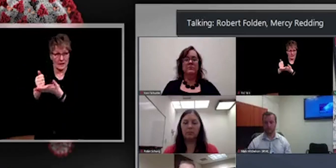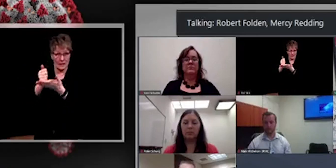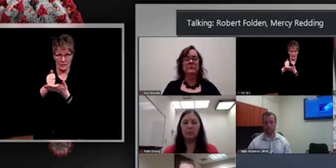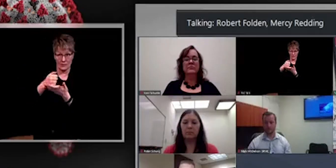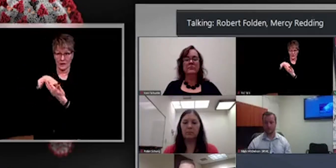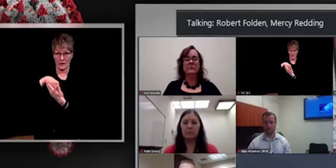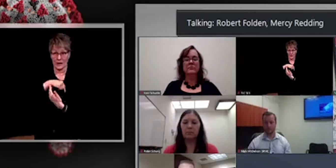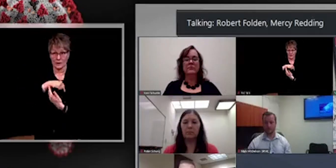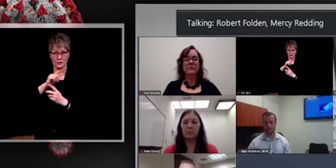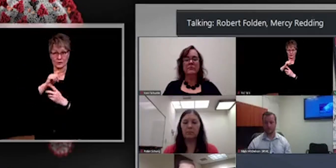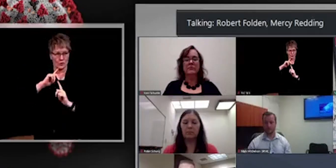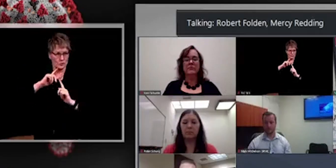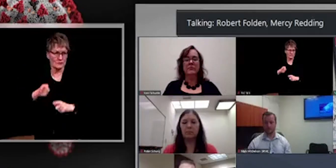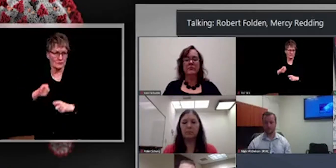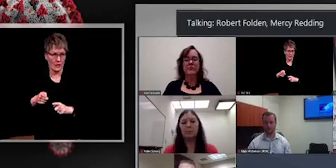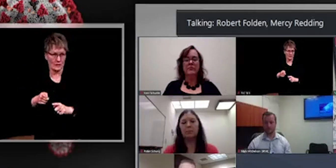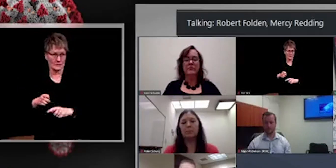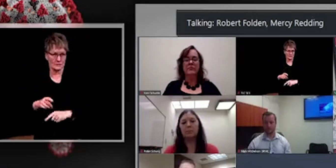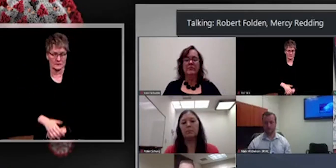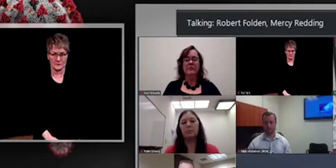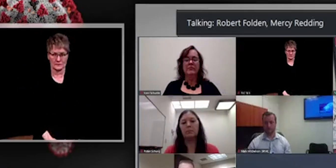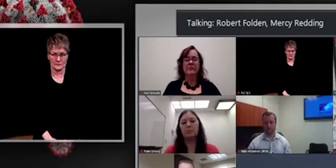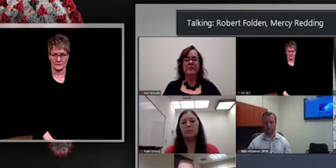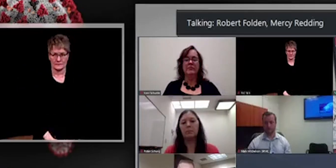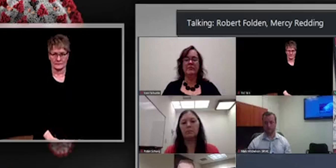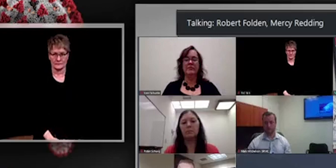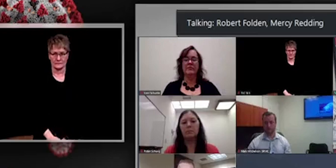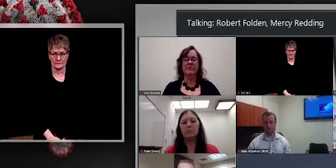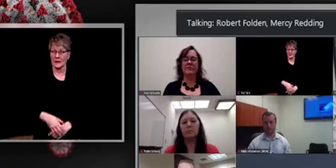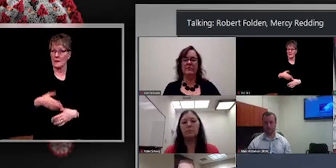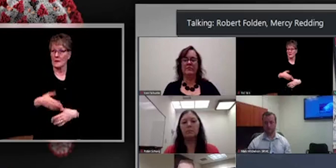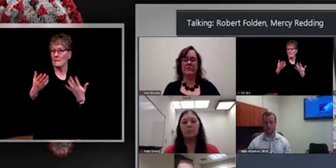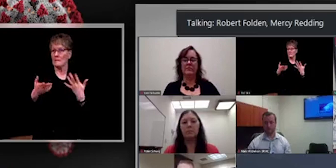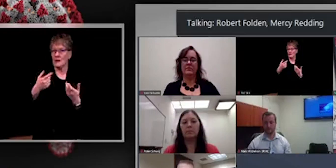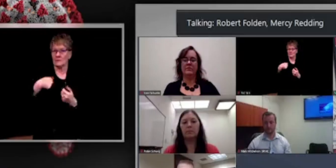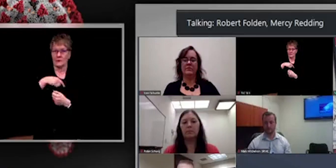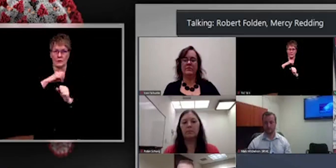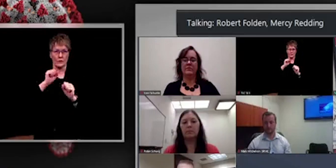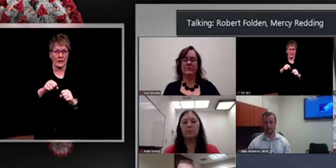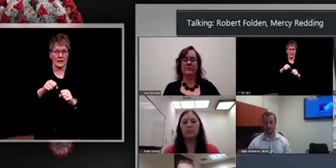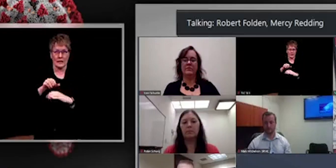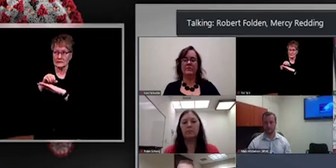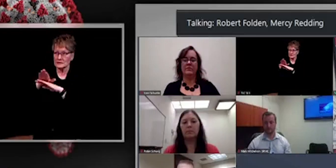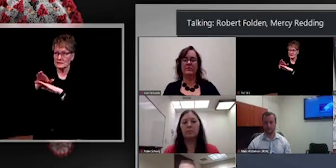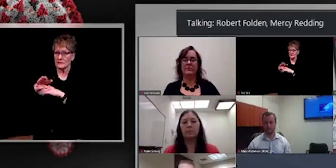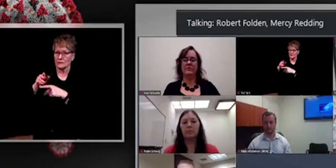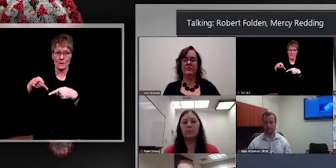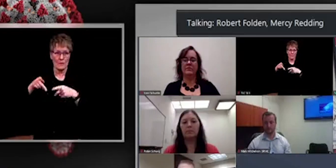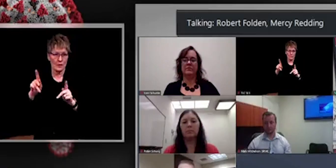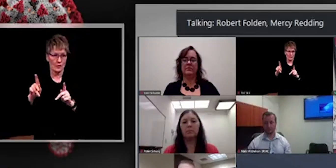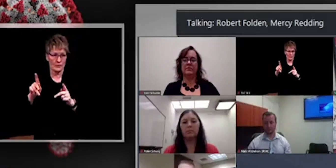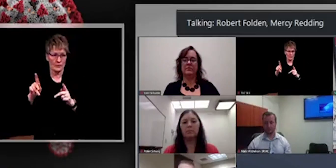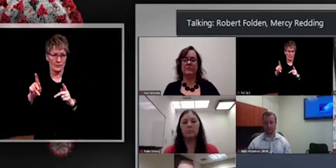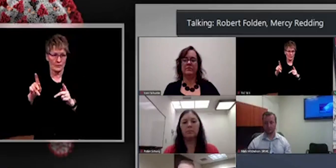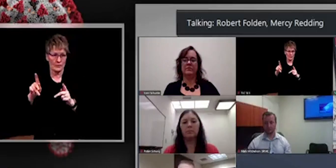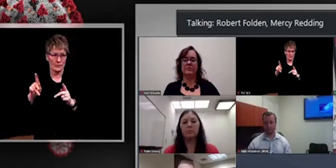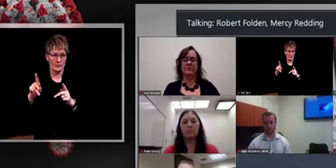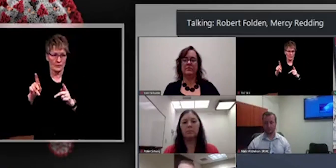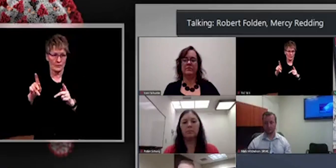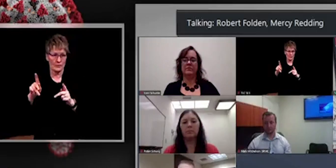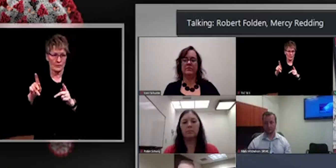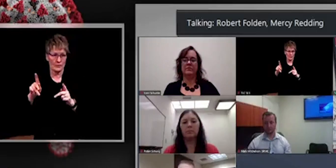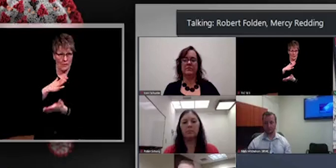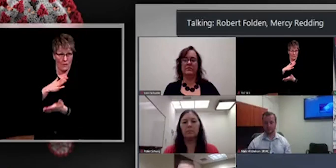um, let's say submit a permit or submit formal plans for re for review.